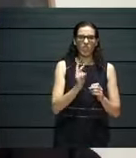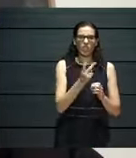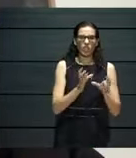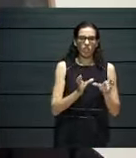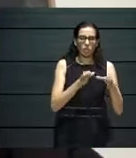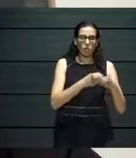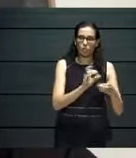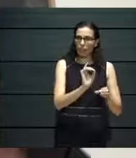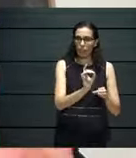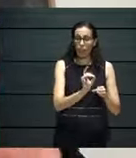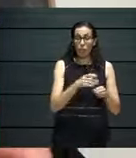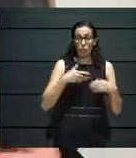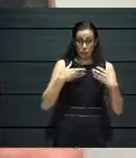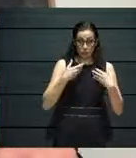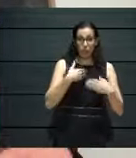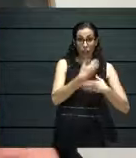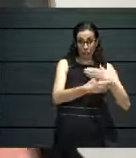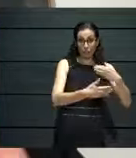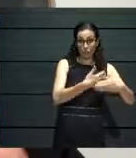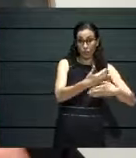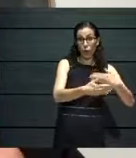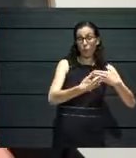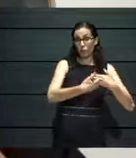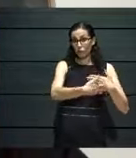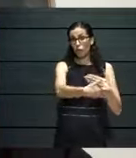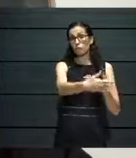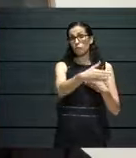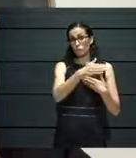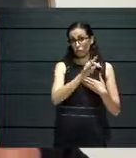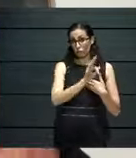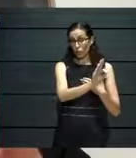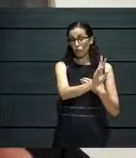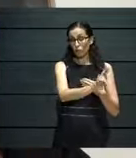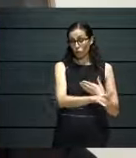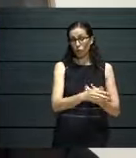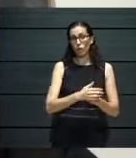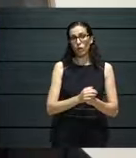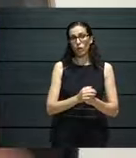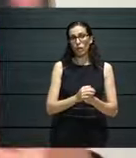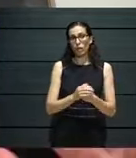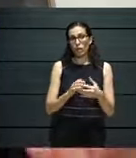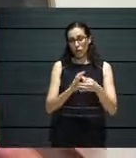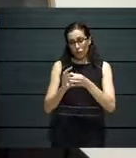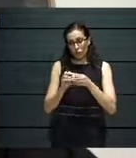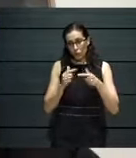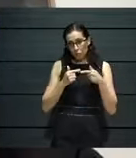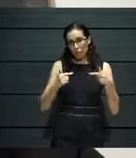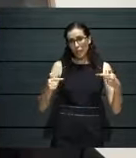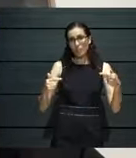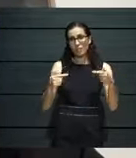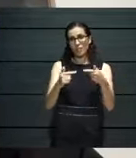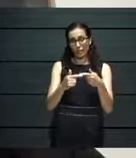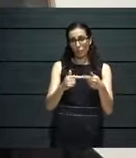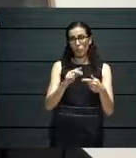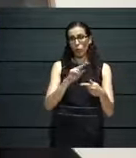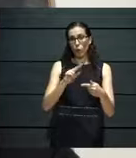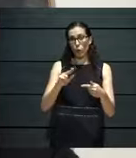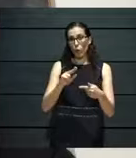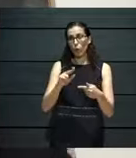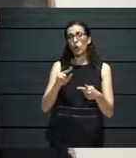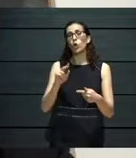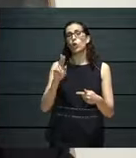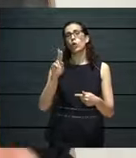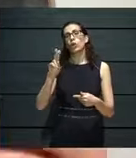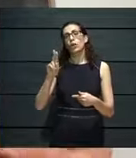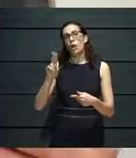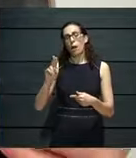term. So we, together with my team, sort of, and my curator, the exhibition is curated by Sara Adolfi